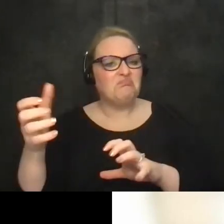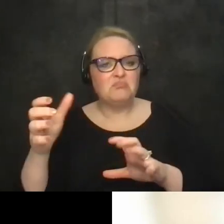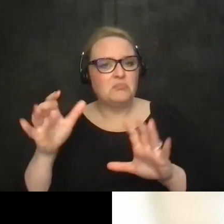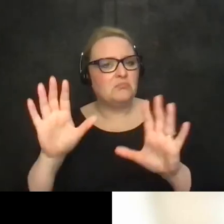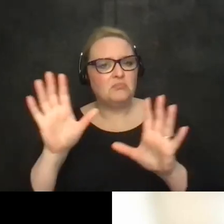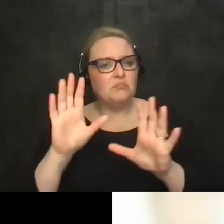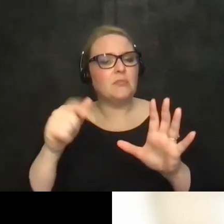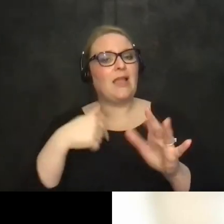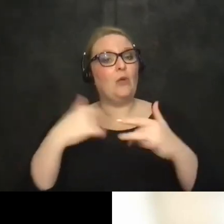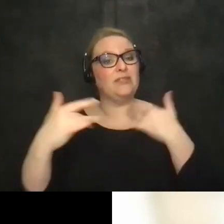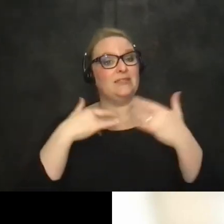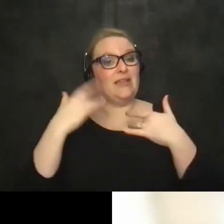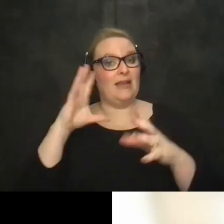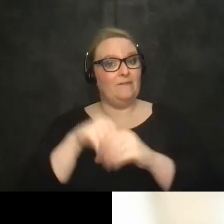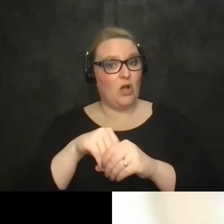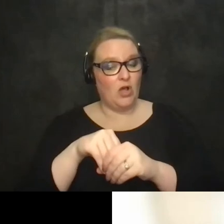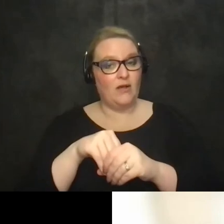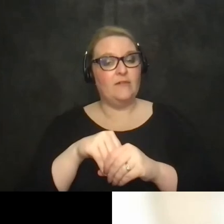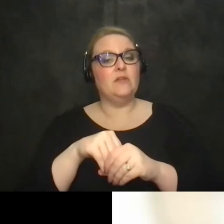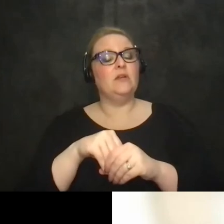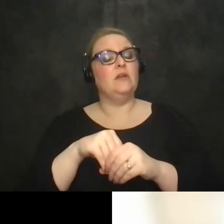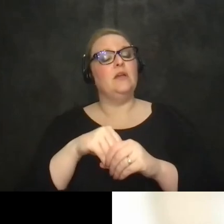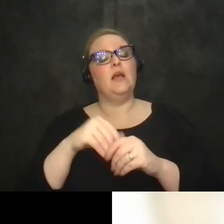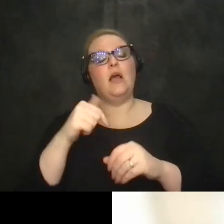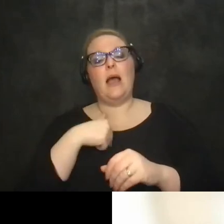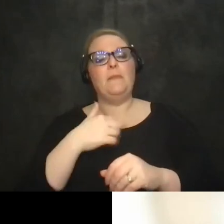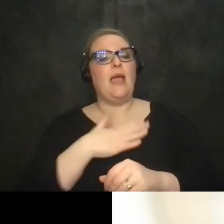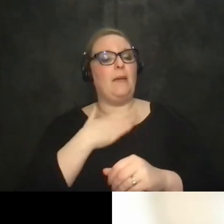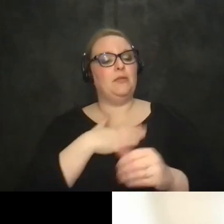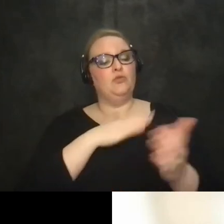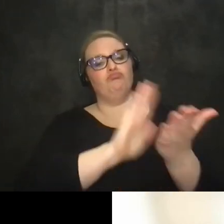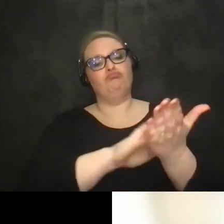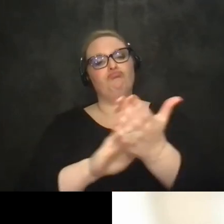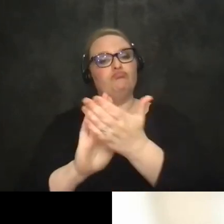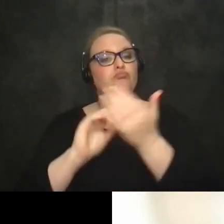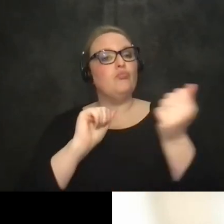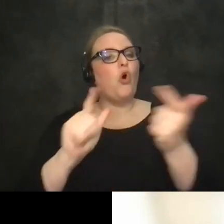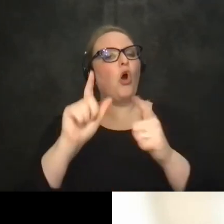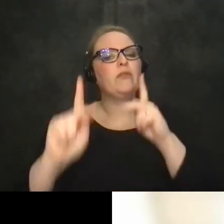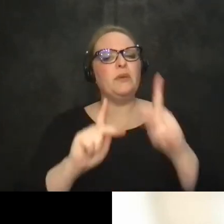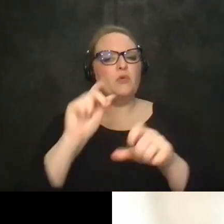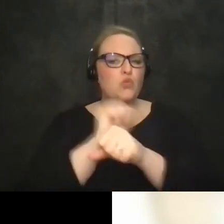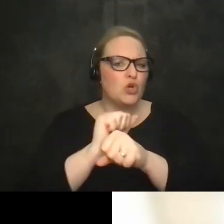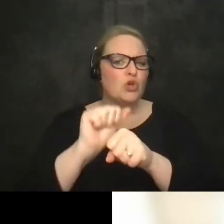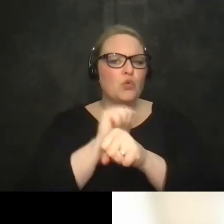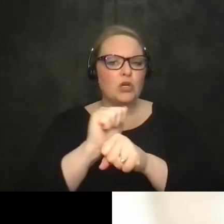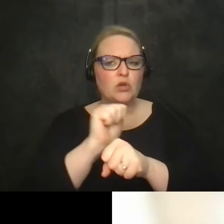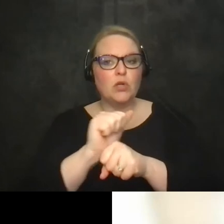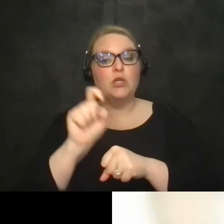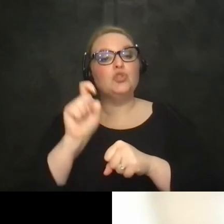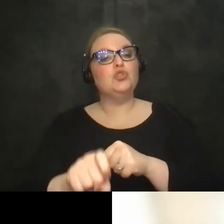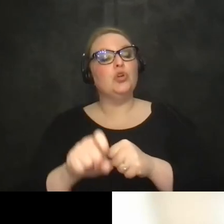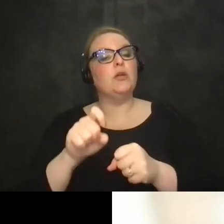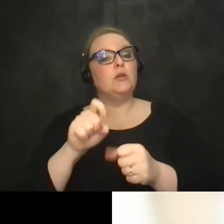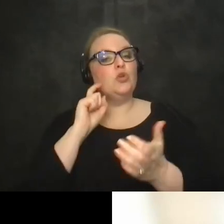i was thrilled to be part of it and i'm thrilled to acknowledge the people who did all the heart lifting uh we also should acknowledge our partners